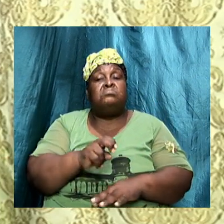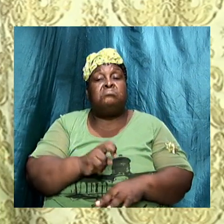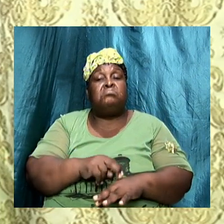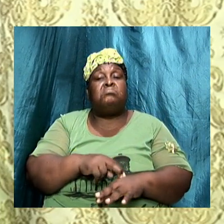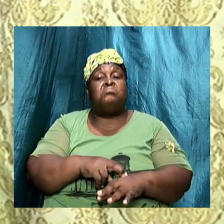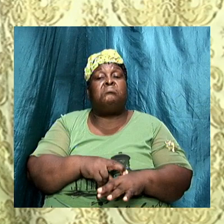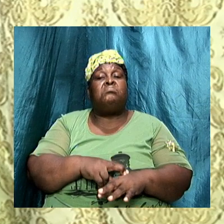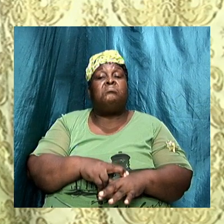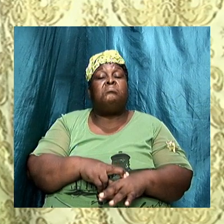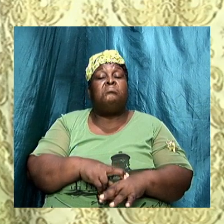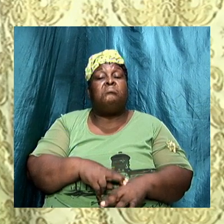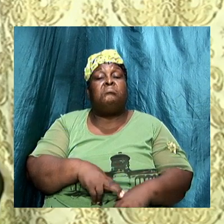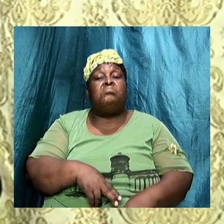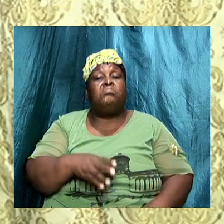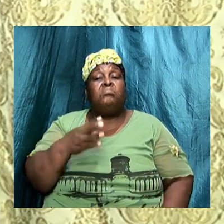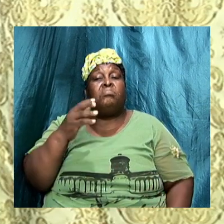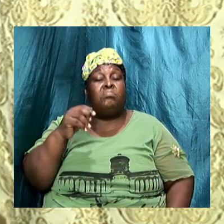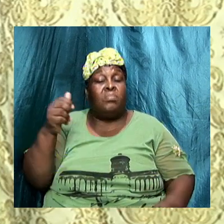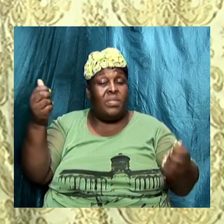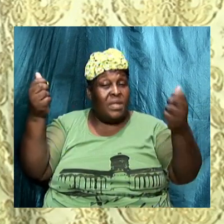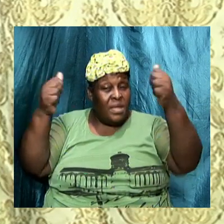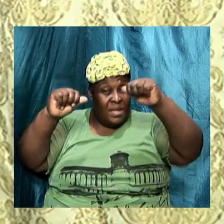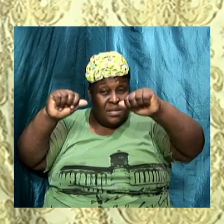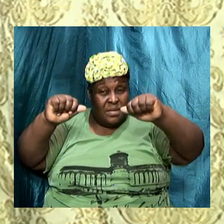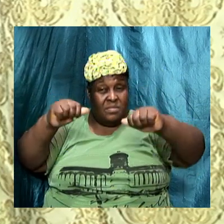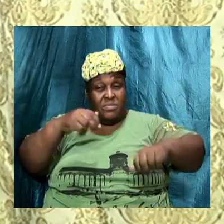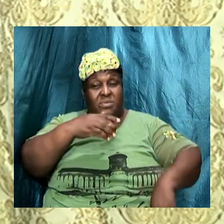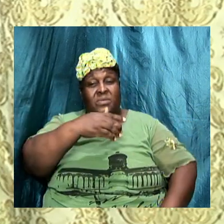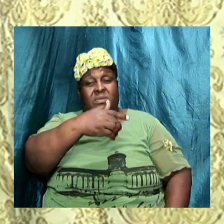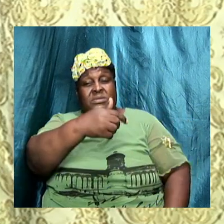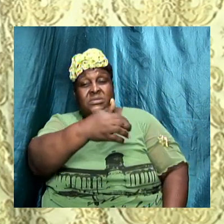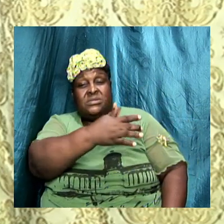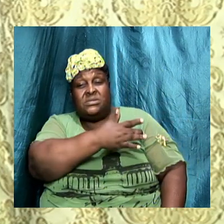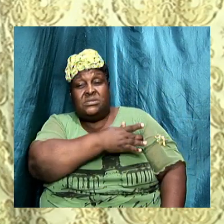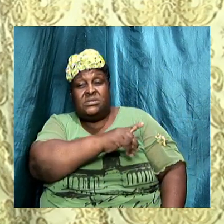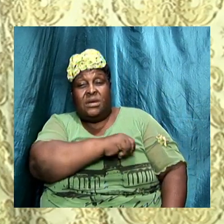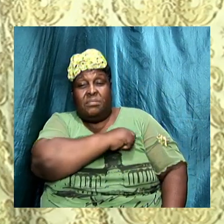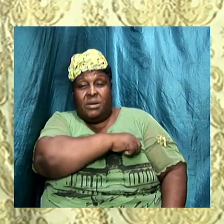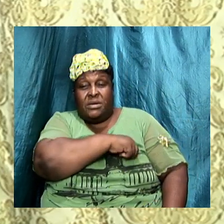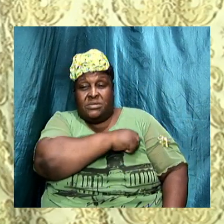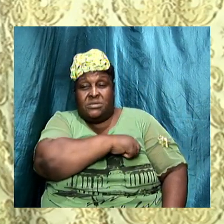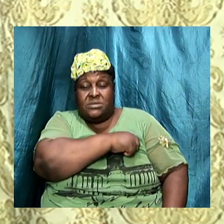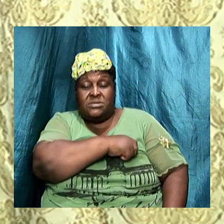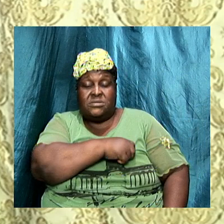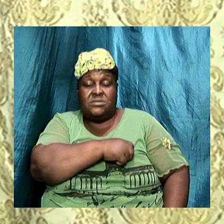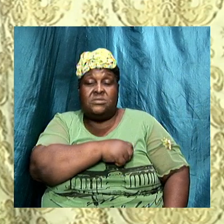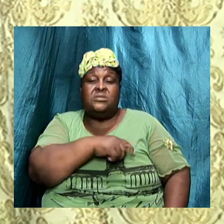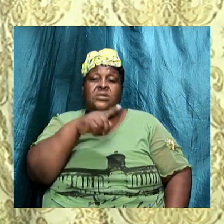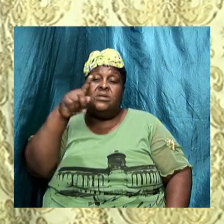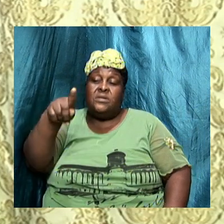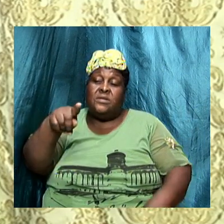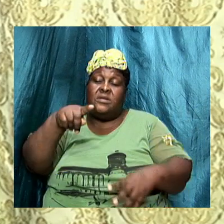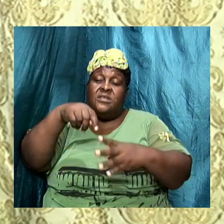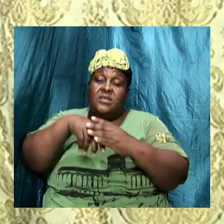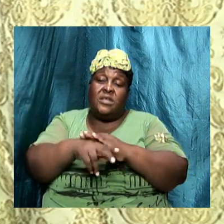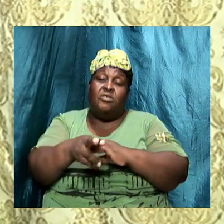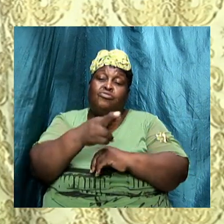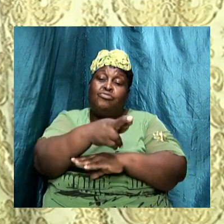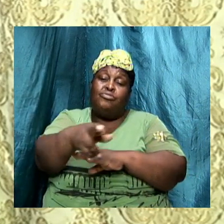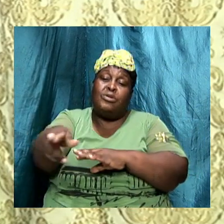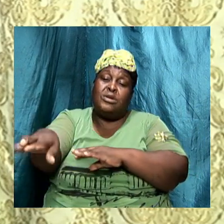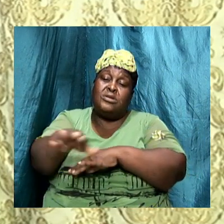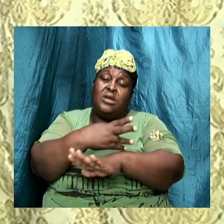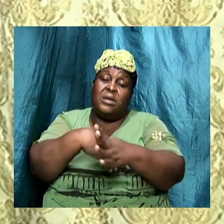Thomas reach thither thy finger and behold my hands reach thy hand into